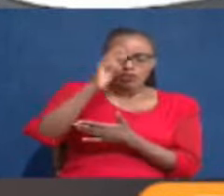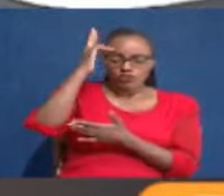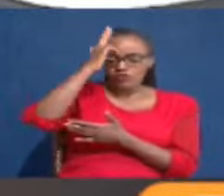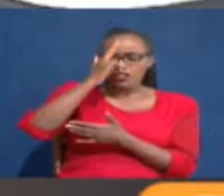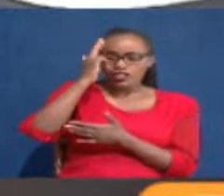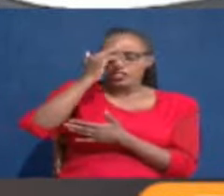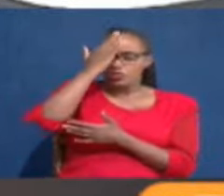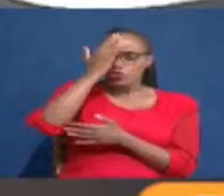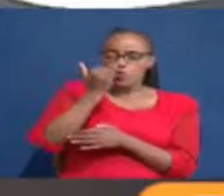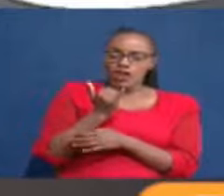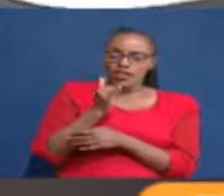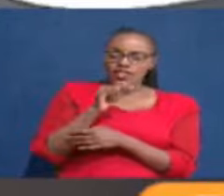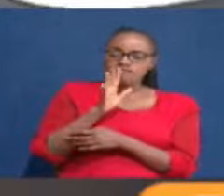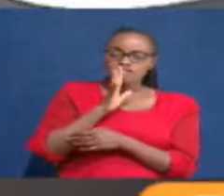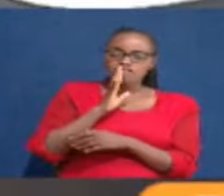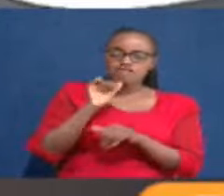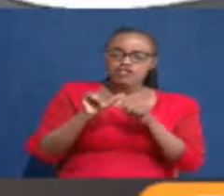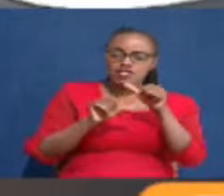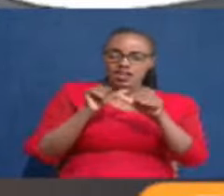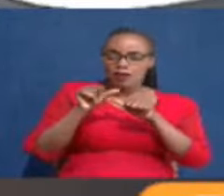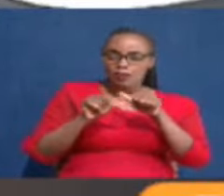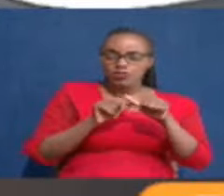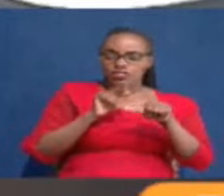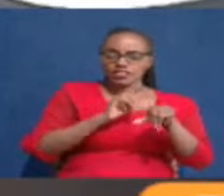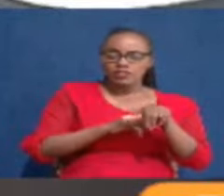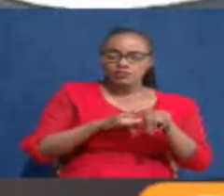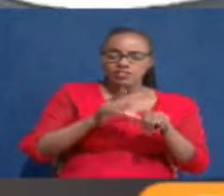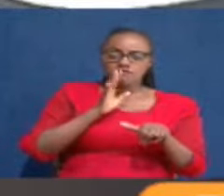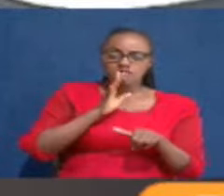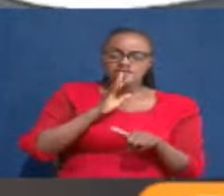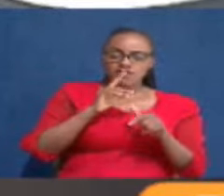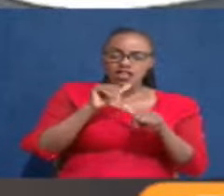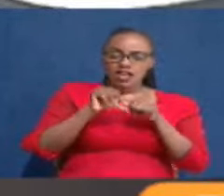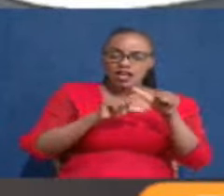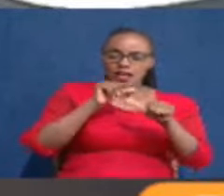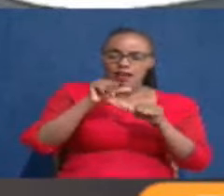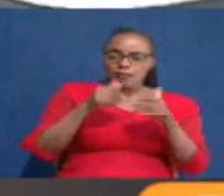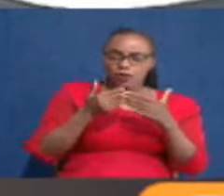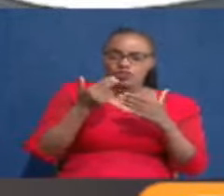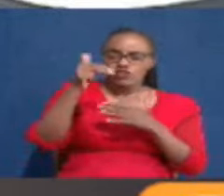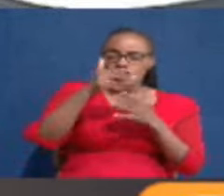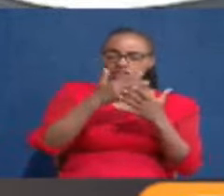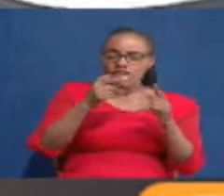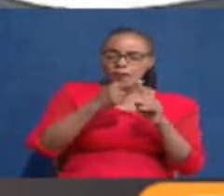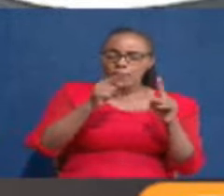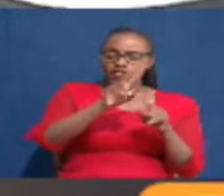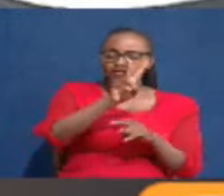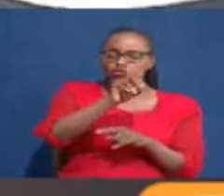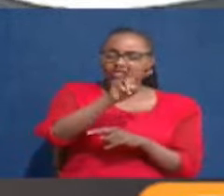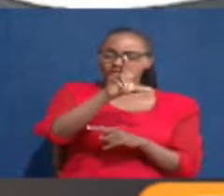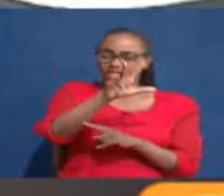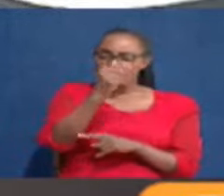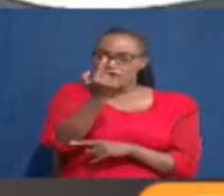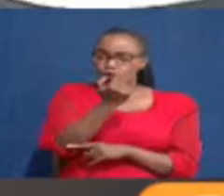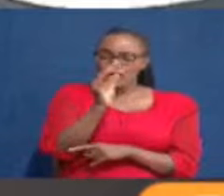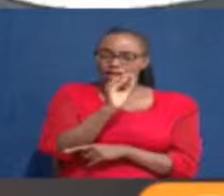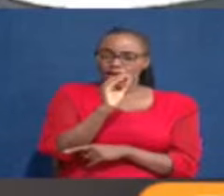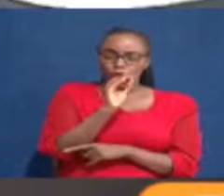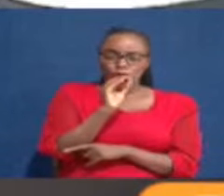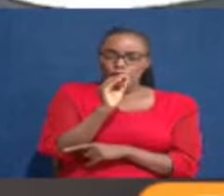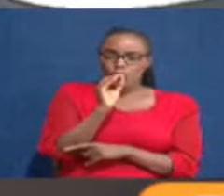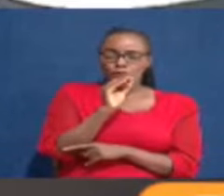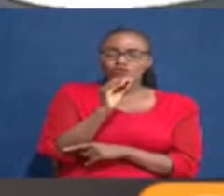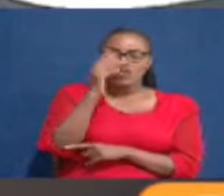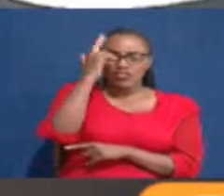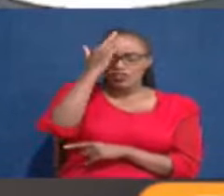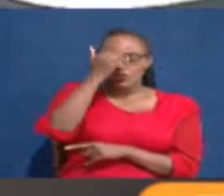the way, that they talked about when it came to VAT on fuel products. Not just for 2023, by the way, which was when we